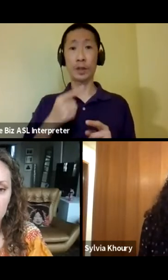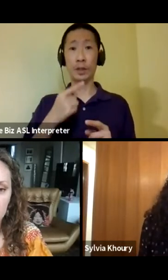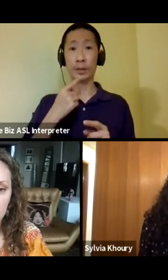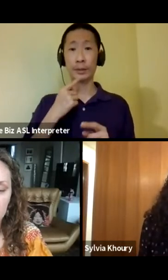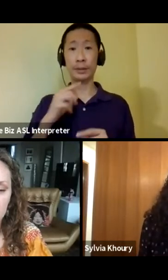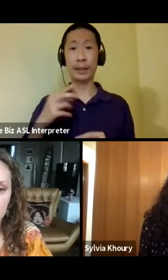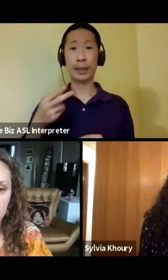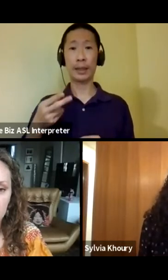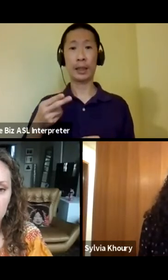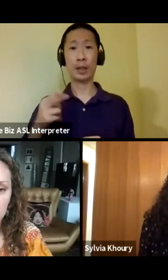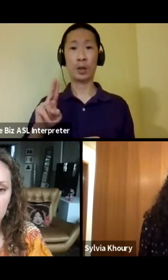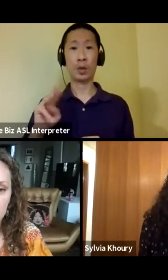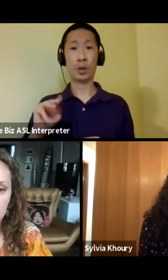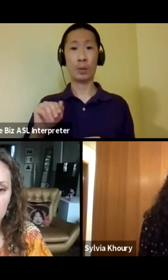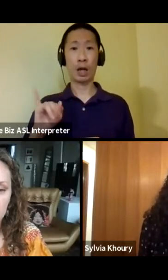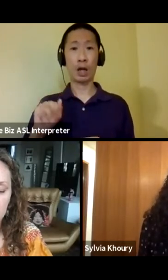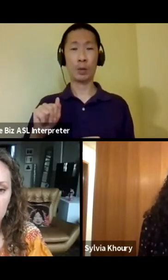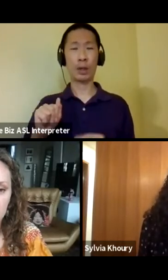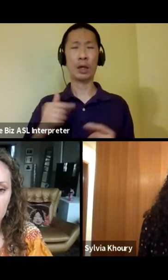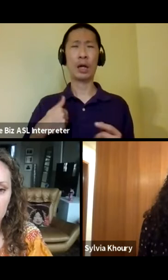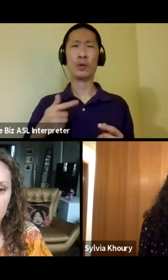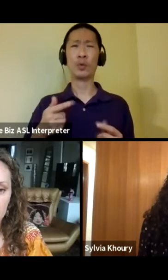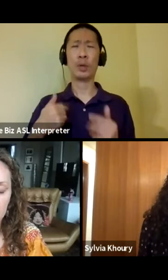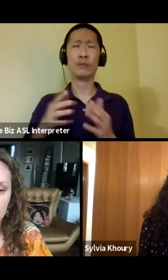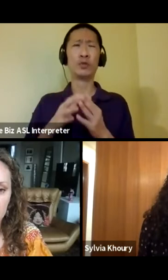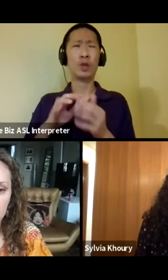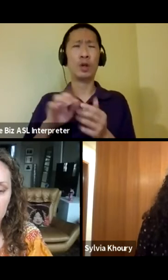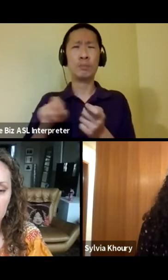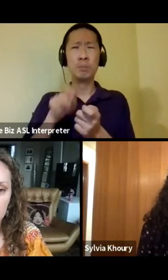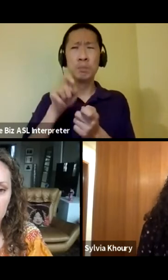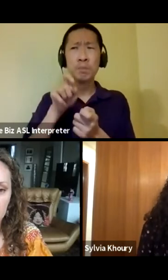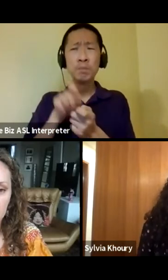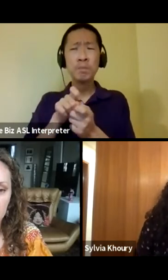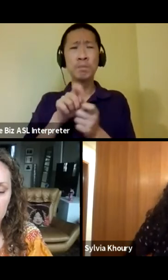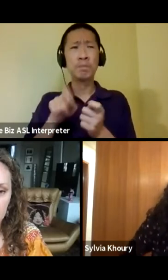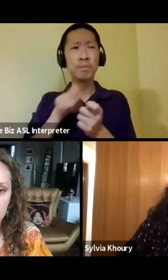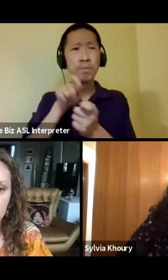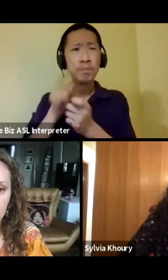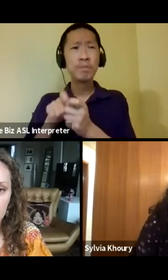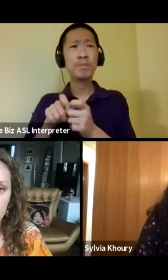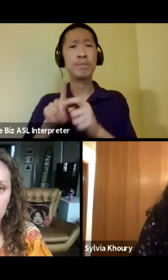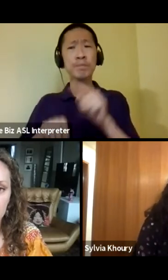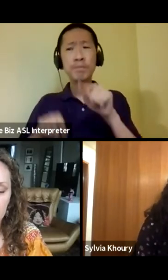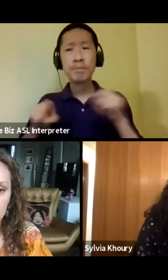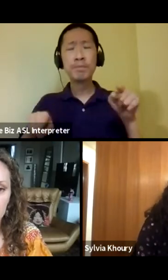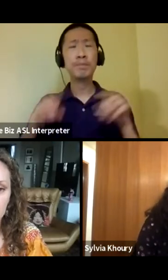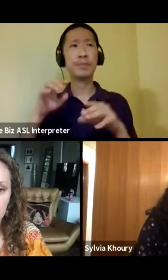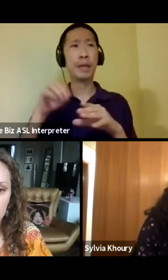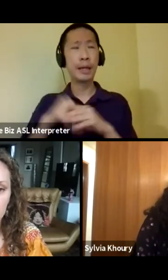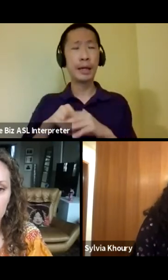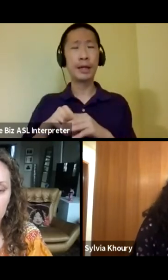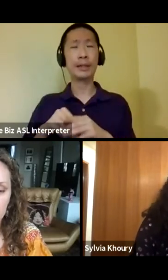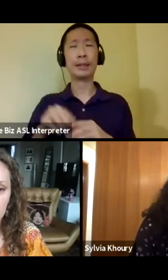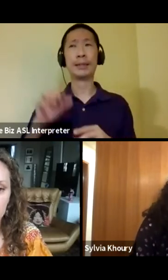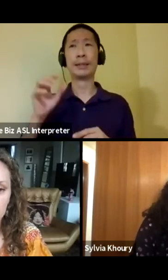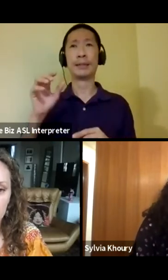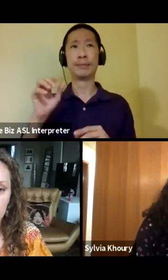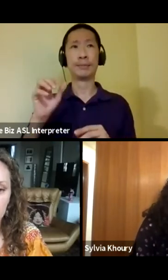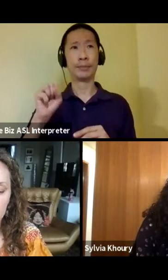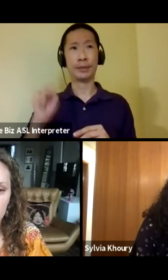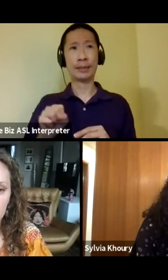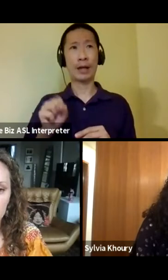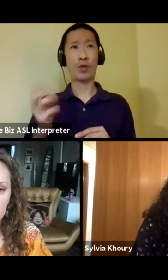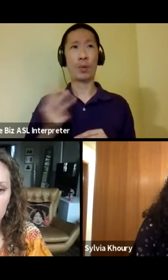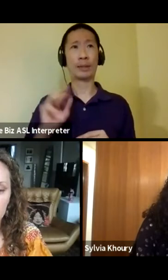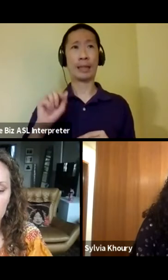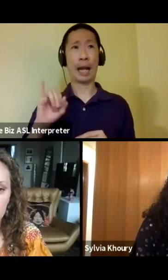Humaira, that there's so much specificity across the Middle East and North Africa and South Asia, um, within each of our cultures, within each